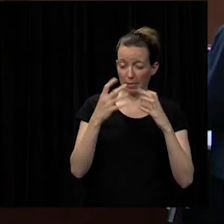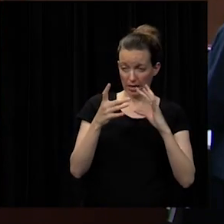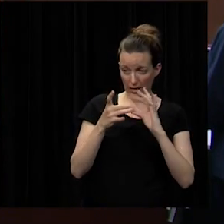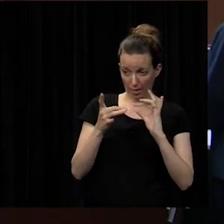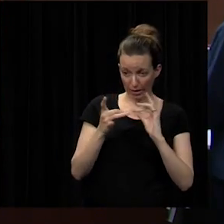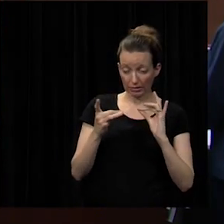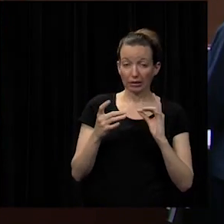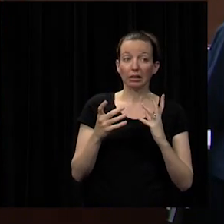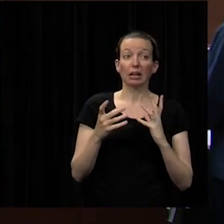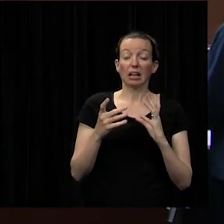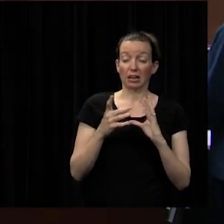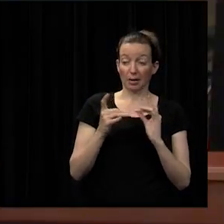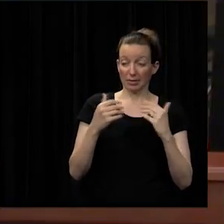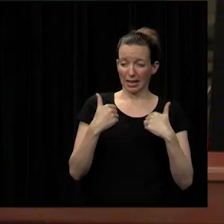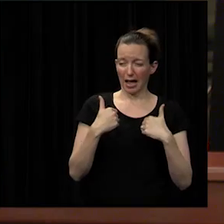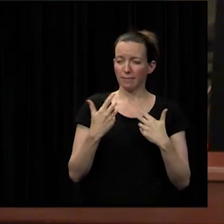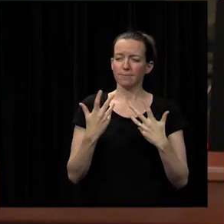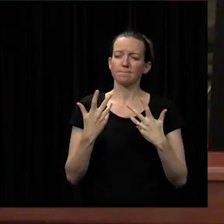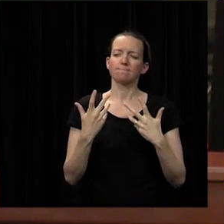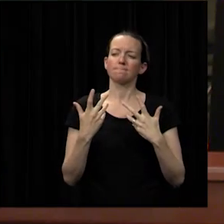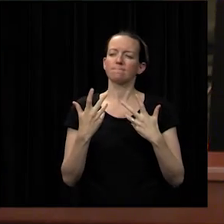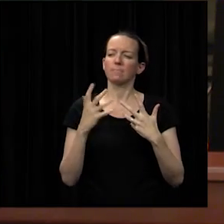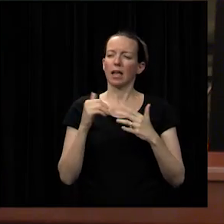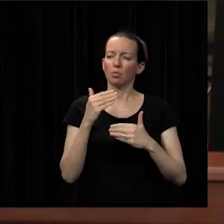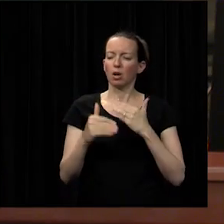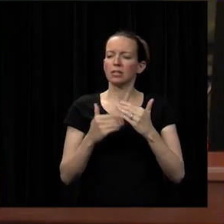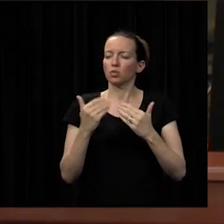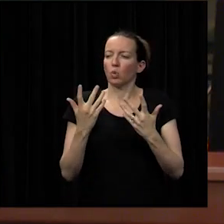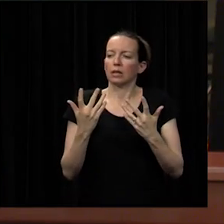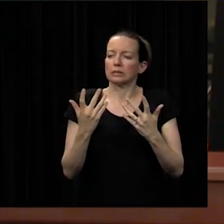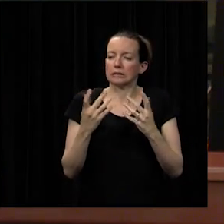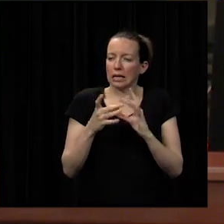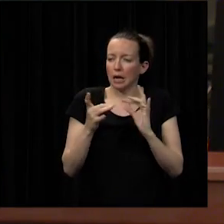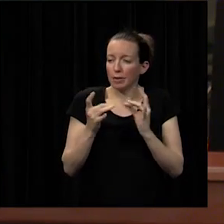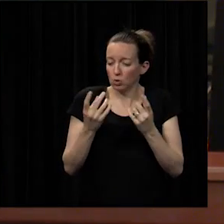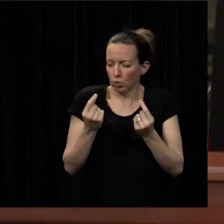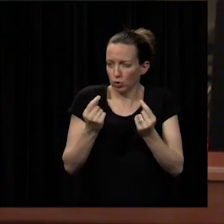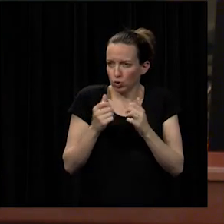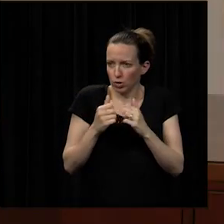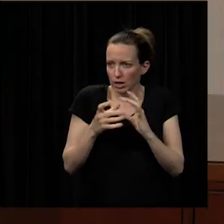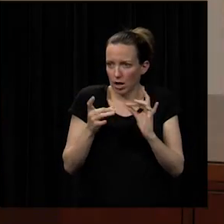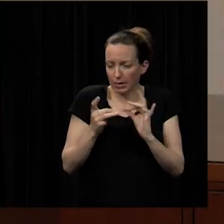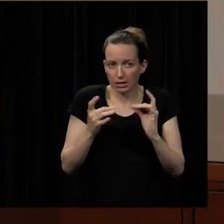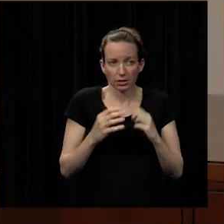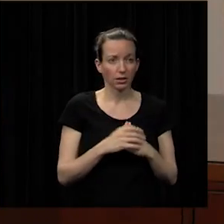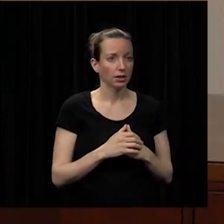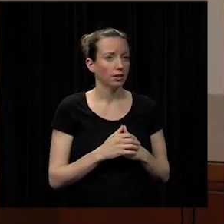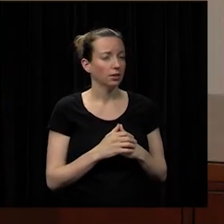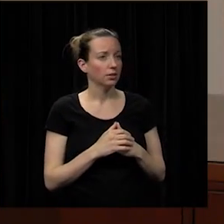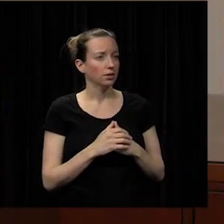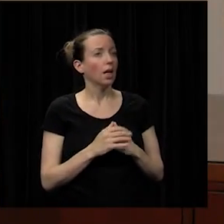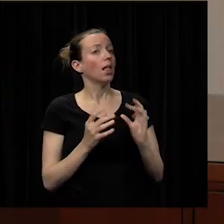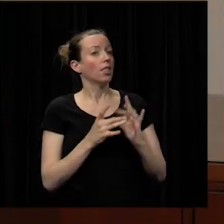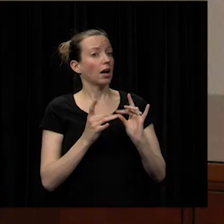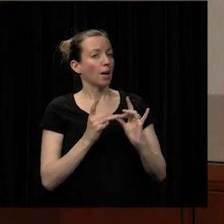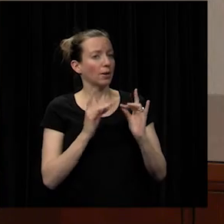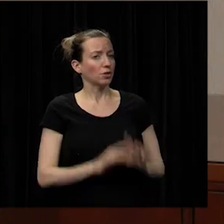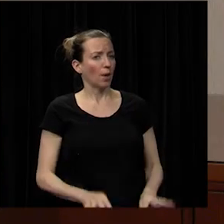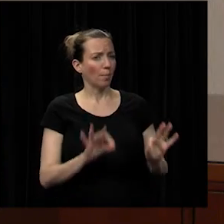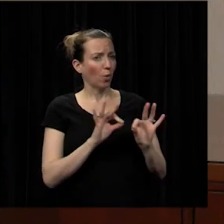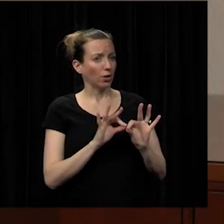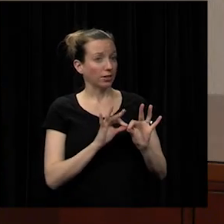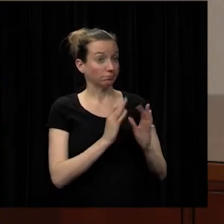comments can you share what that process is what do we do with the comments yes the comments are really important to us both the